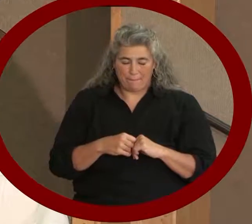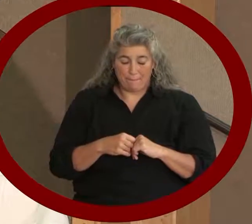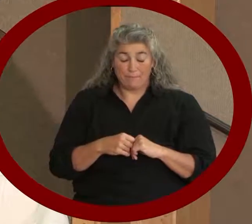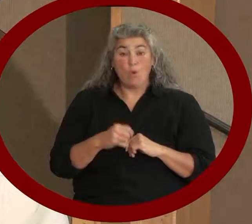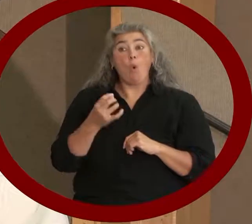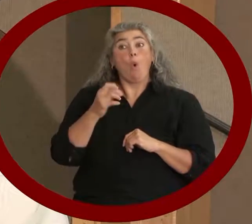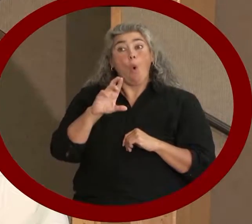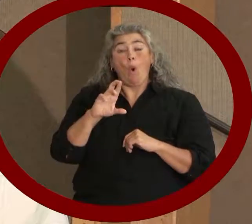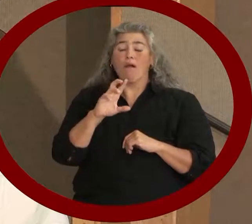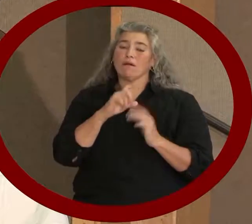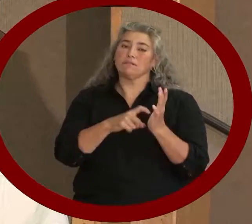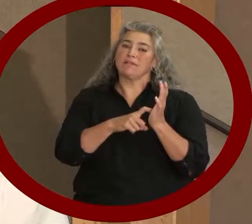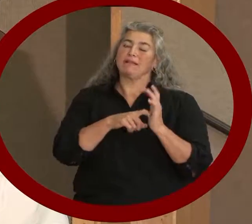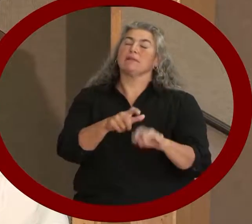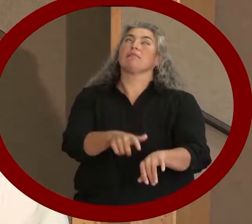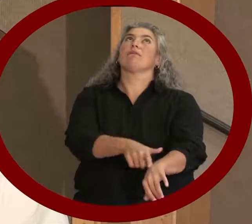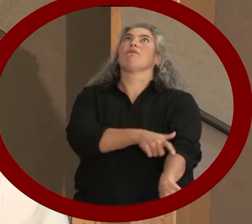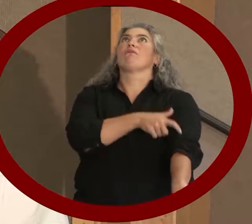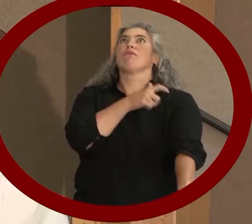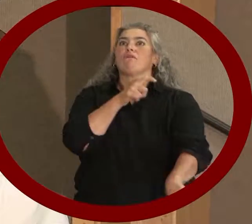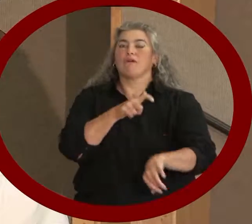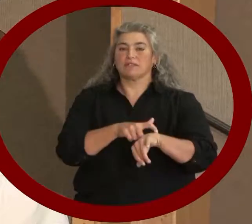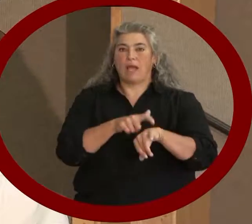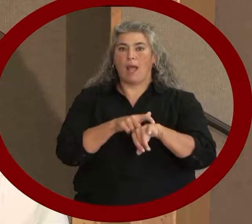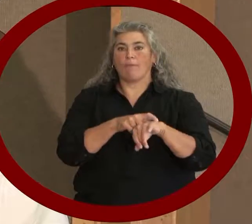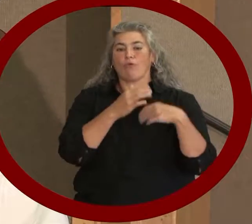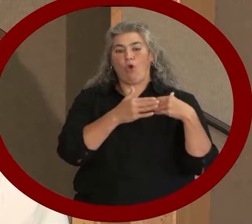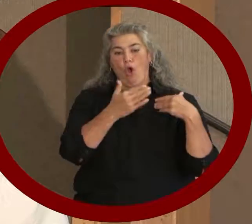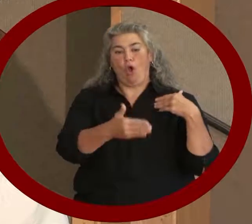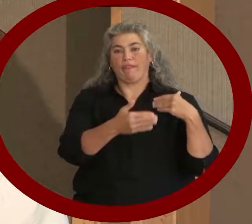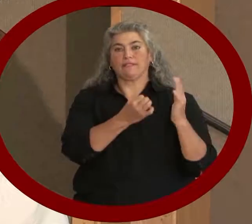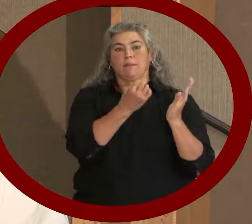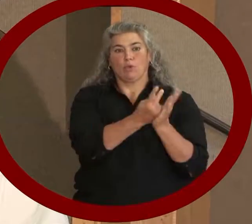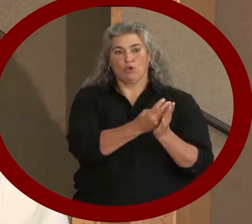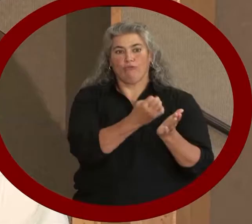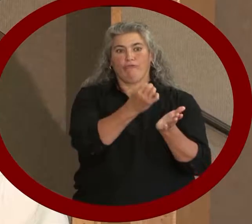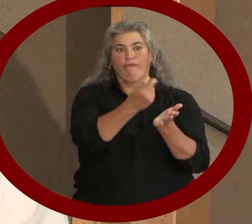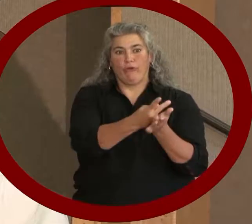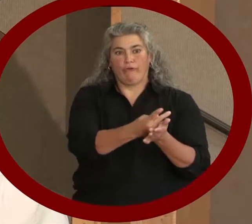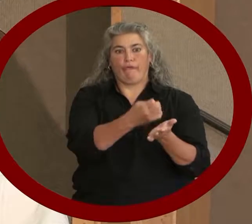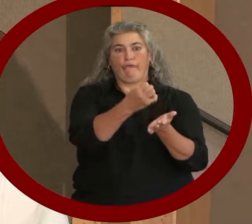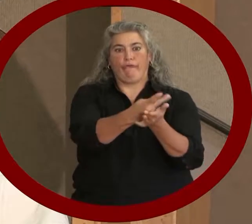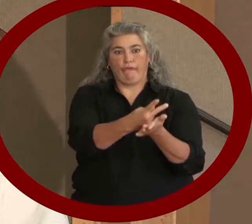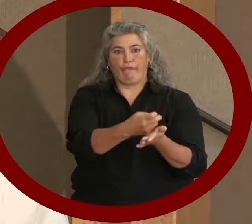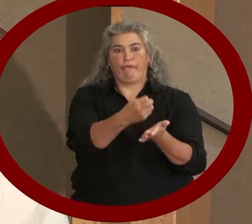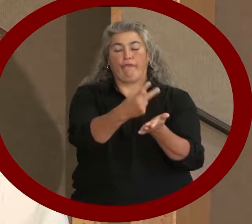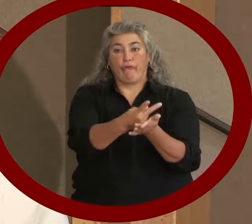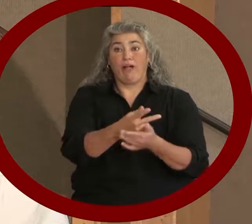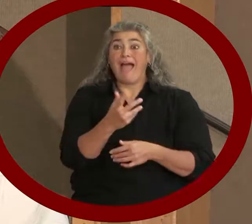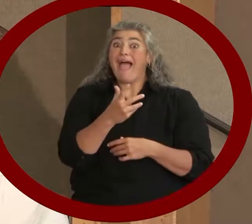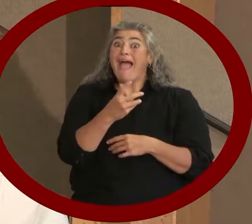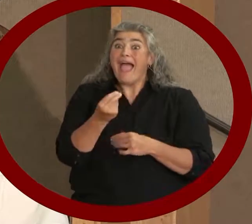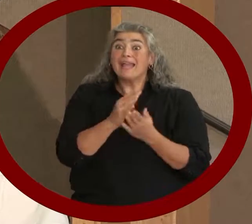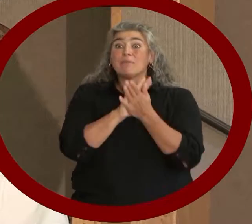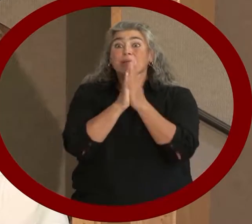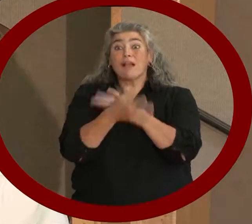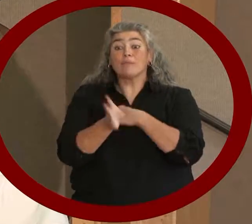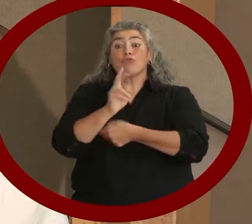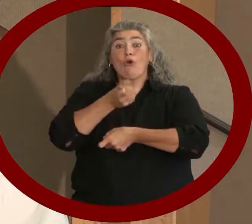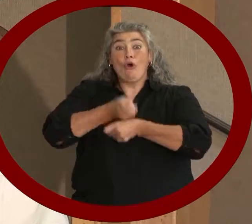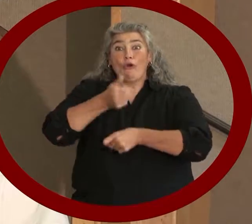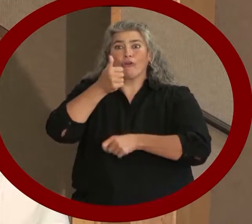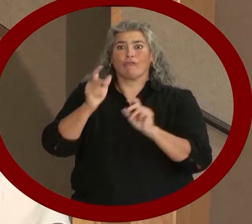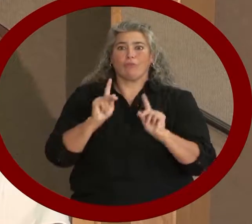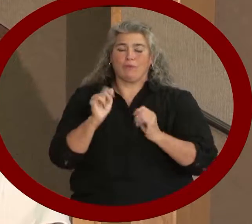delays associated with extended approval processes can result in added medical complications for people with